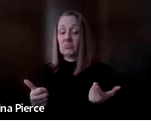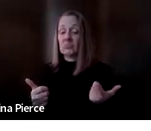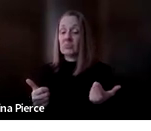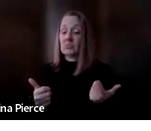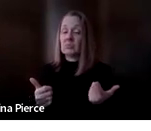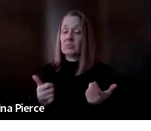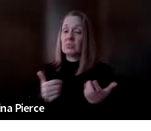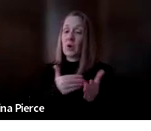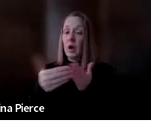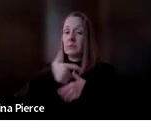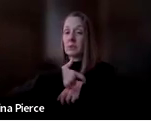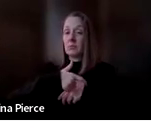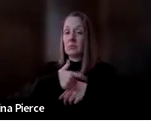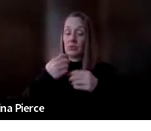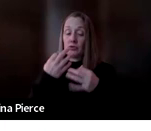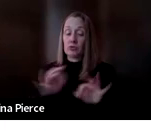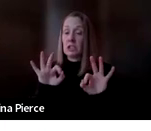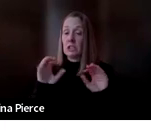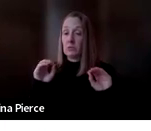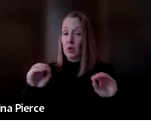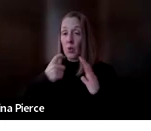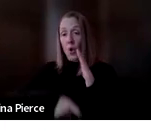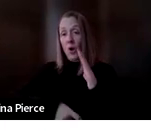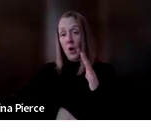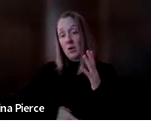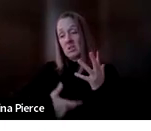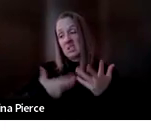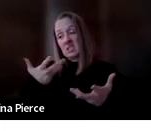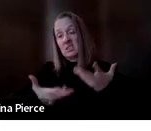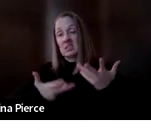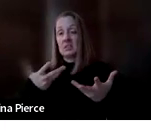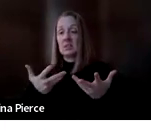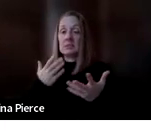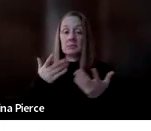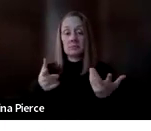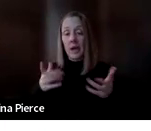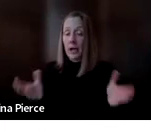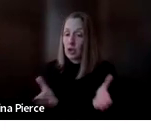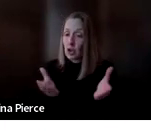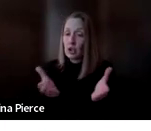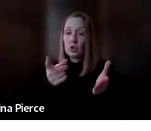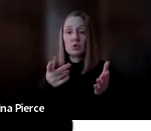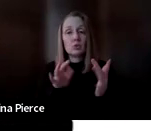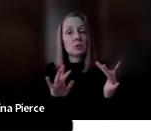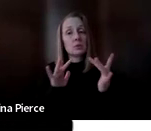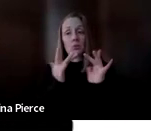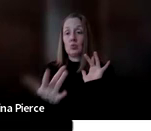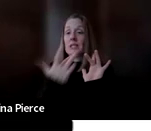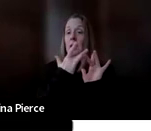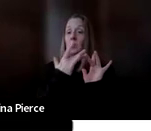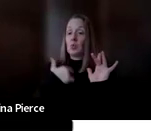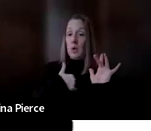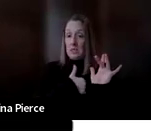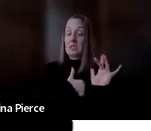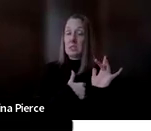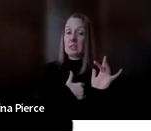free and some of it is at cost um if you have questions about what type of training might be right for you i encourage you to reach out to us um i think we have